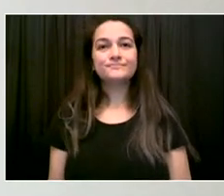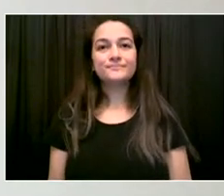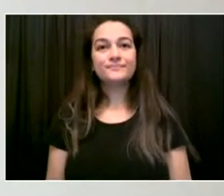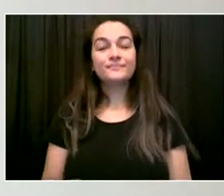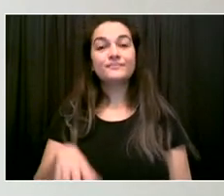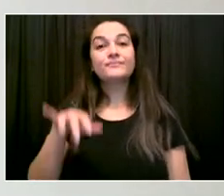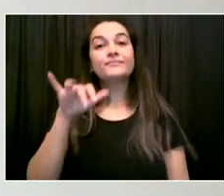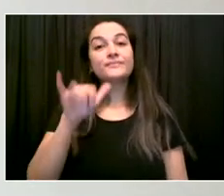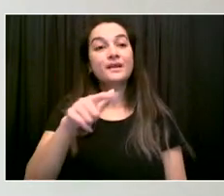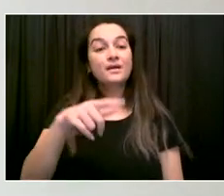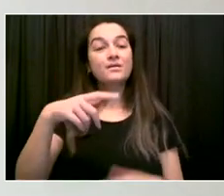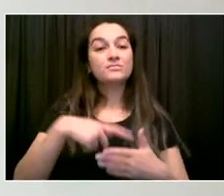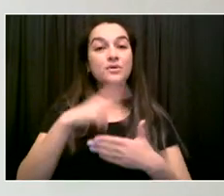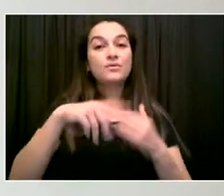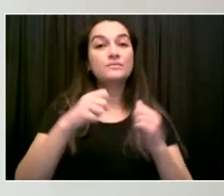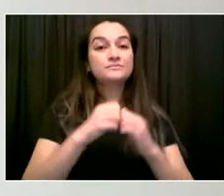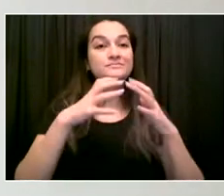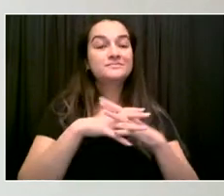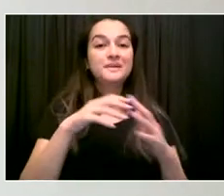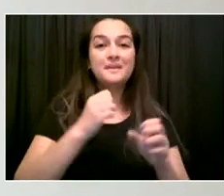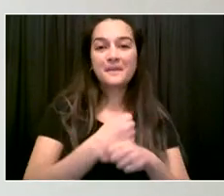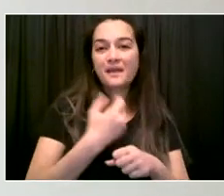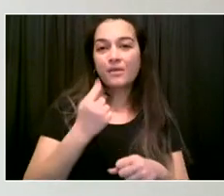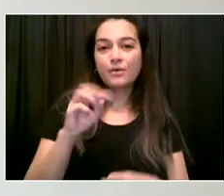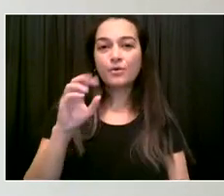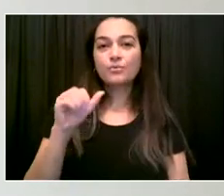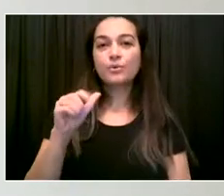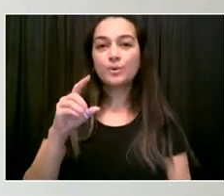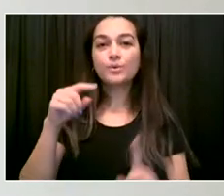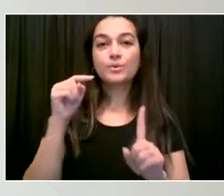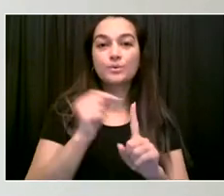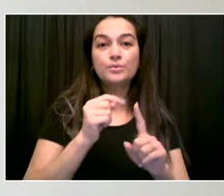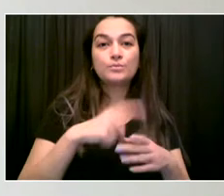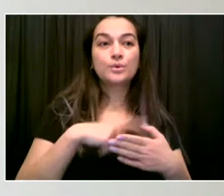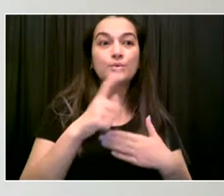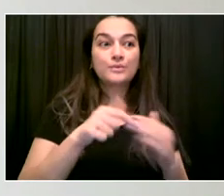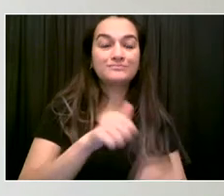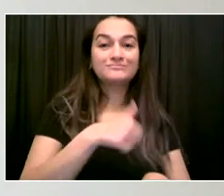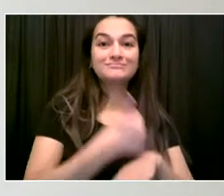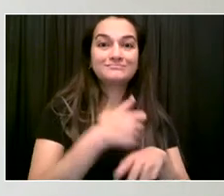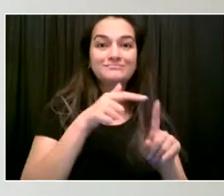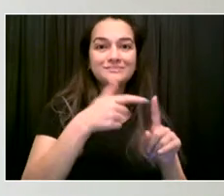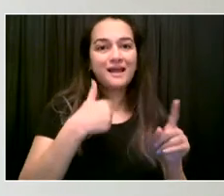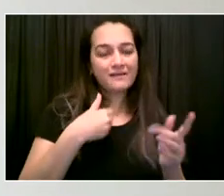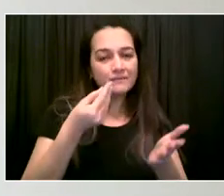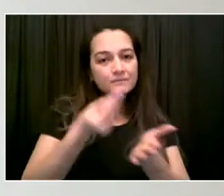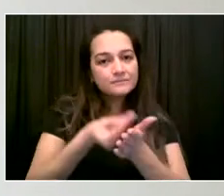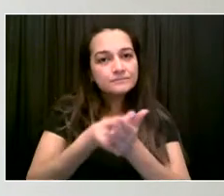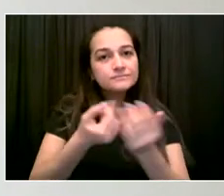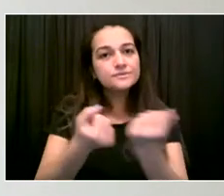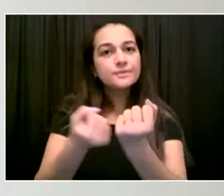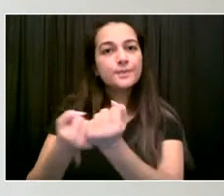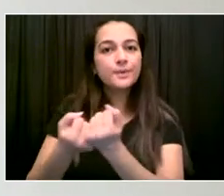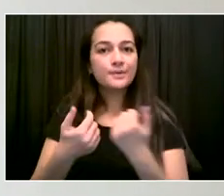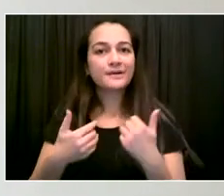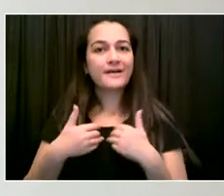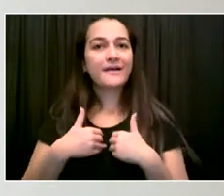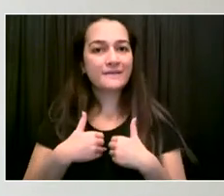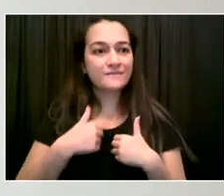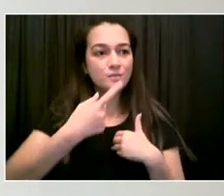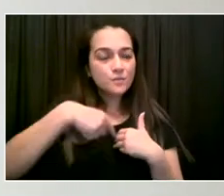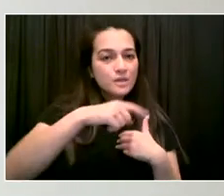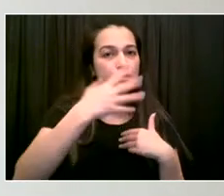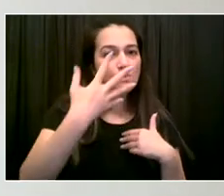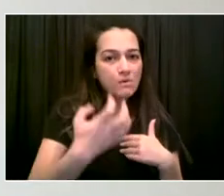Back in 2014, we always knew that this card would be hugely important. And now, with so many of our people devastated by the